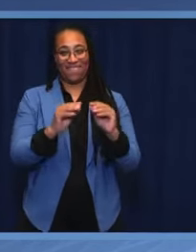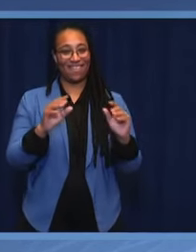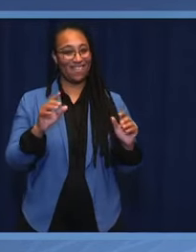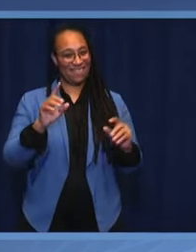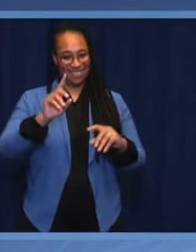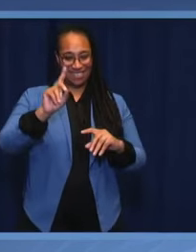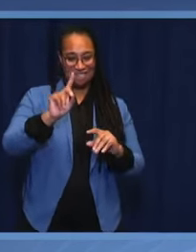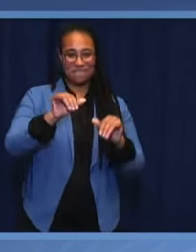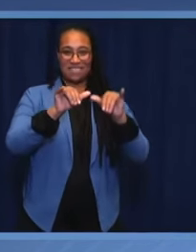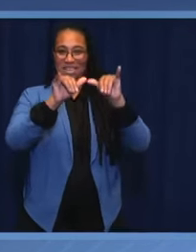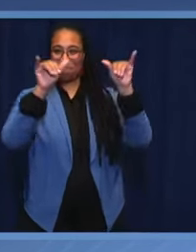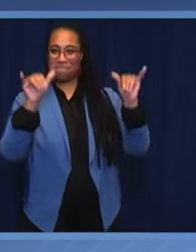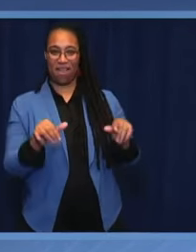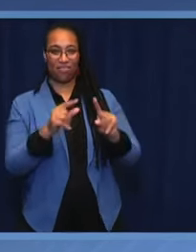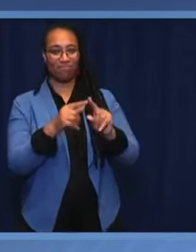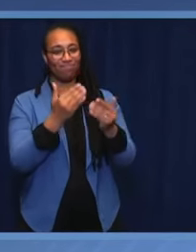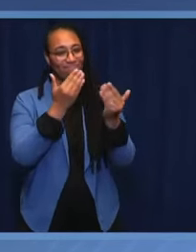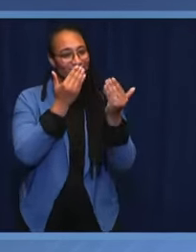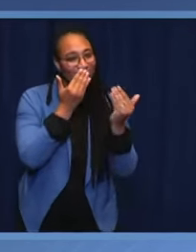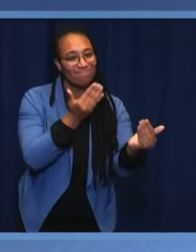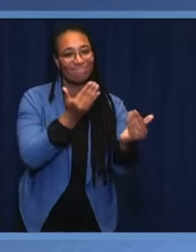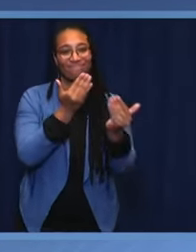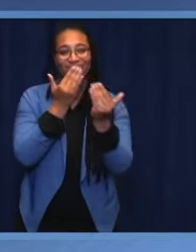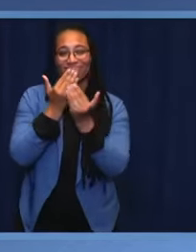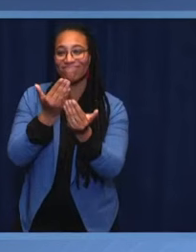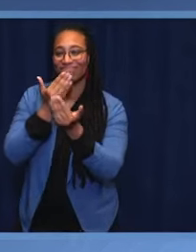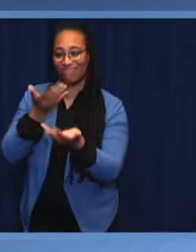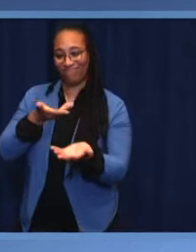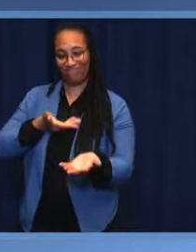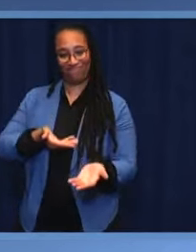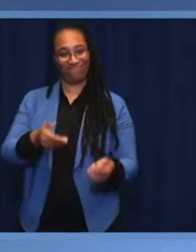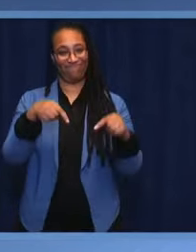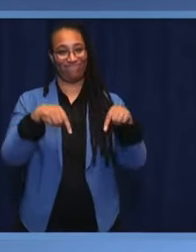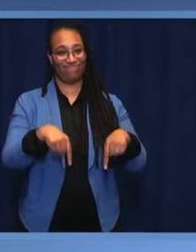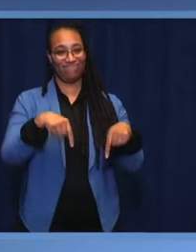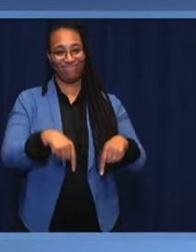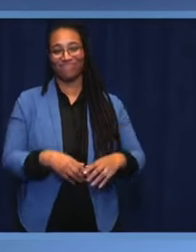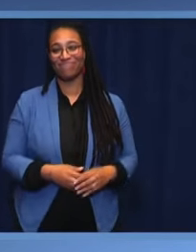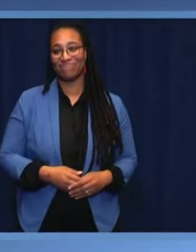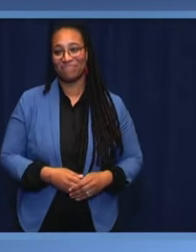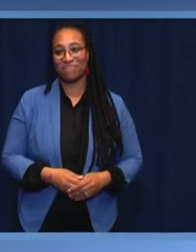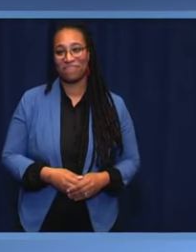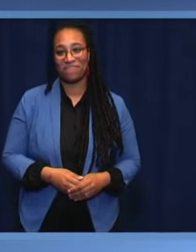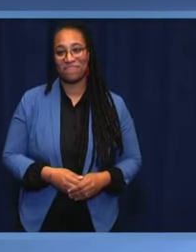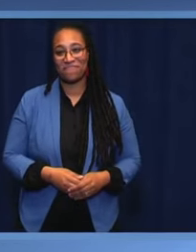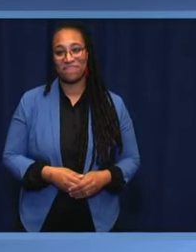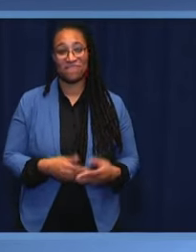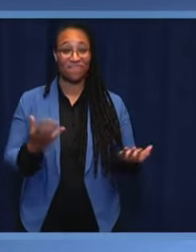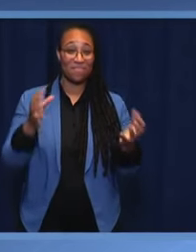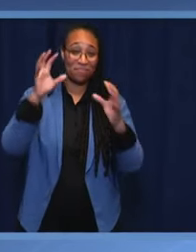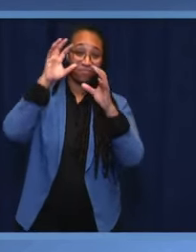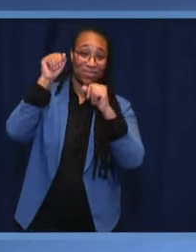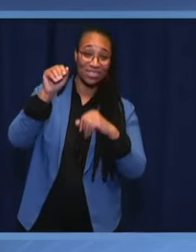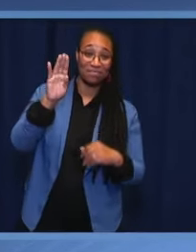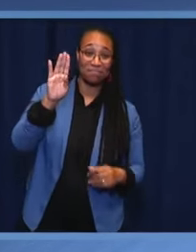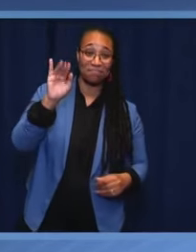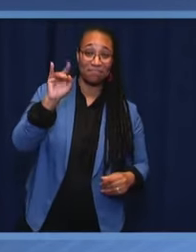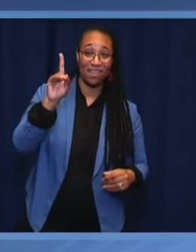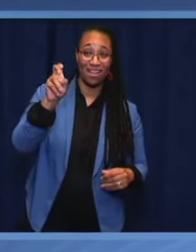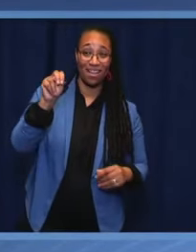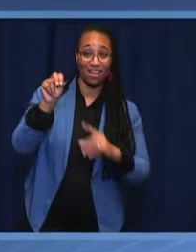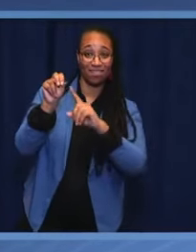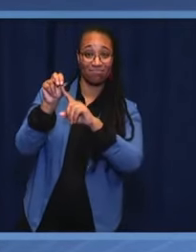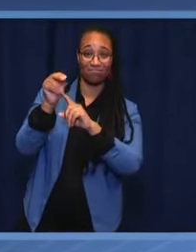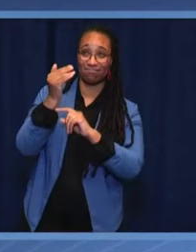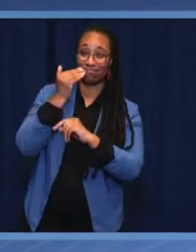Thank you so much for this invitation. Thank you, President Biden. From time immemorial,